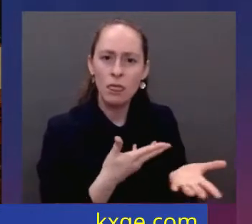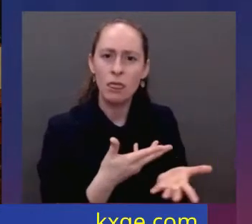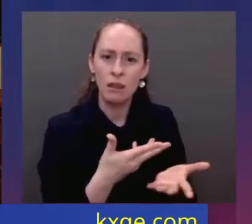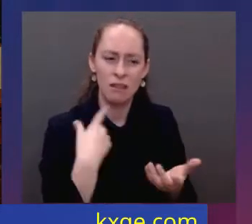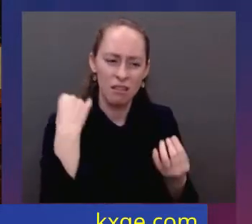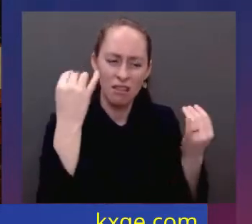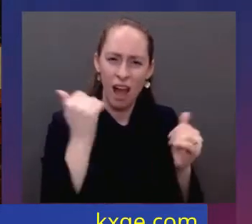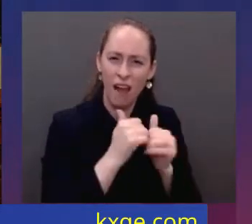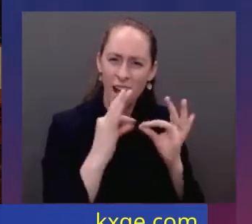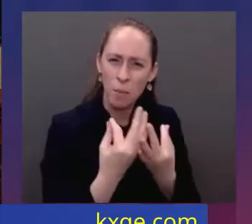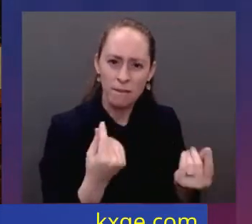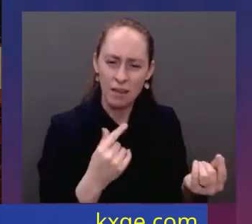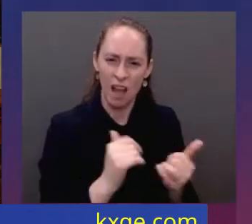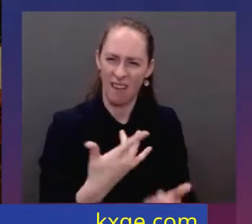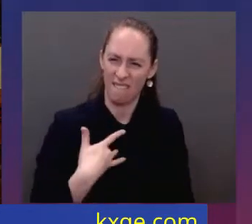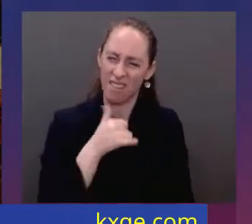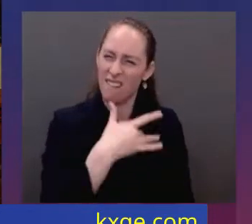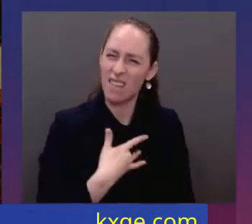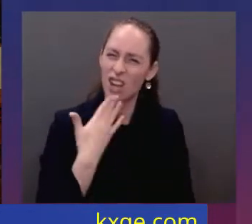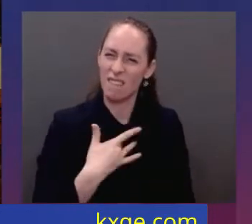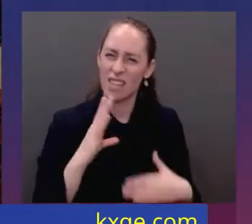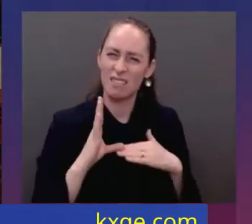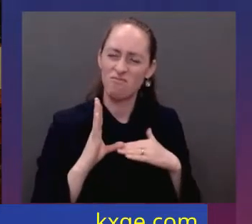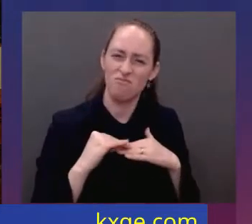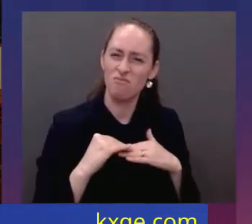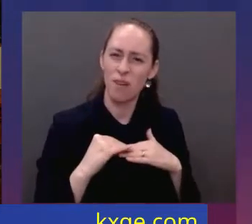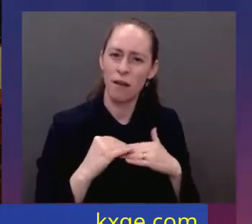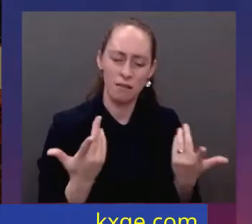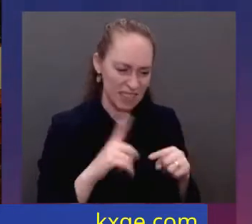look your child in the eye, to be the parent you expect yourself to be.